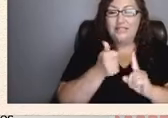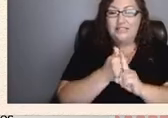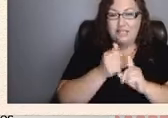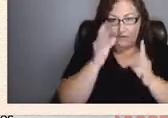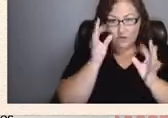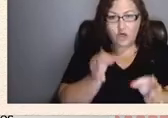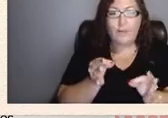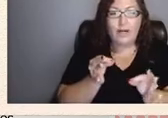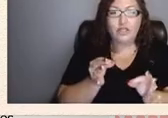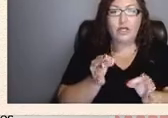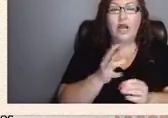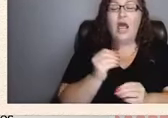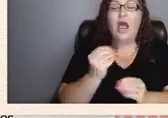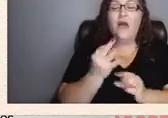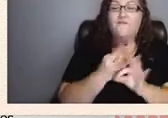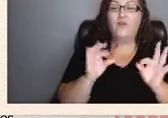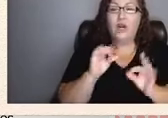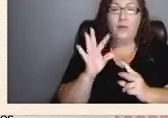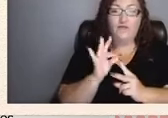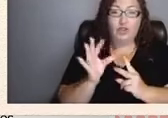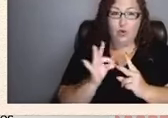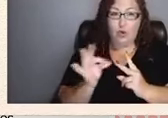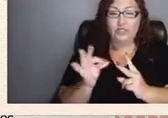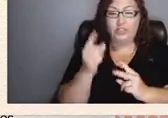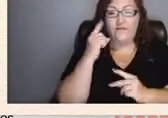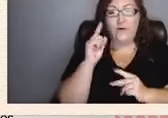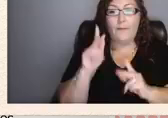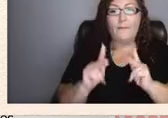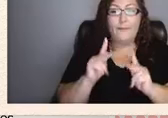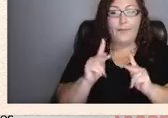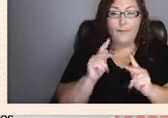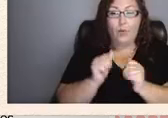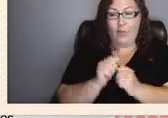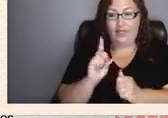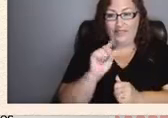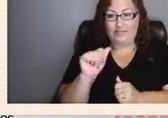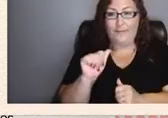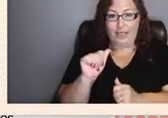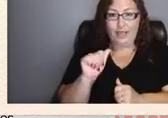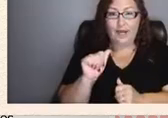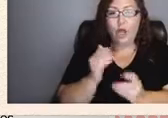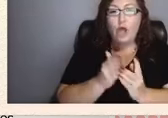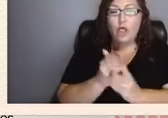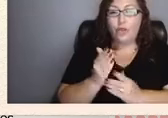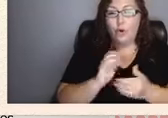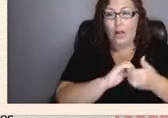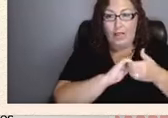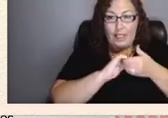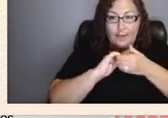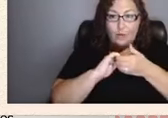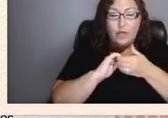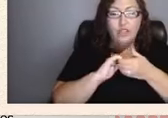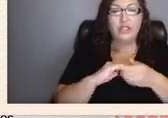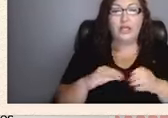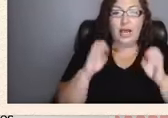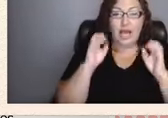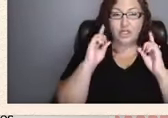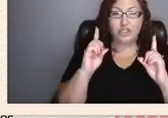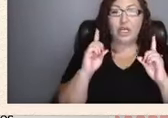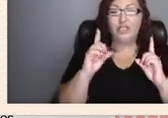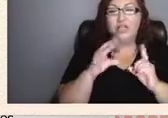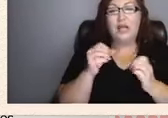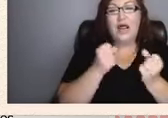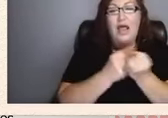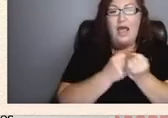and freedom of choice for persons with disabilities through collaboration education and advocacy